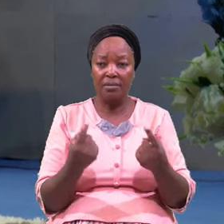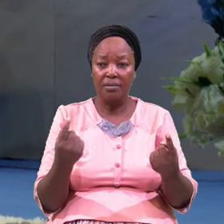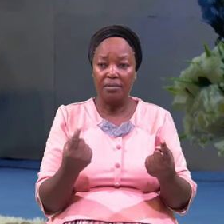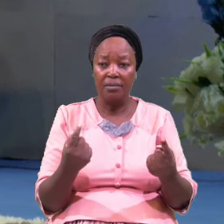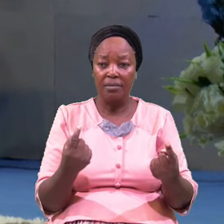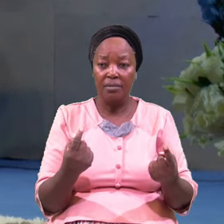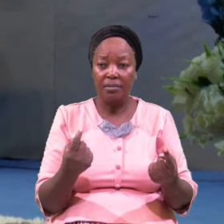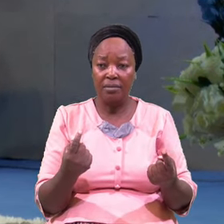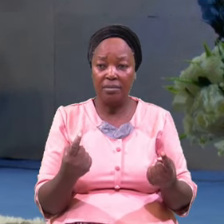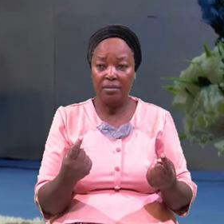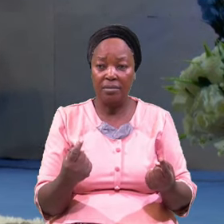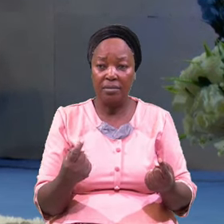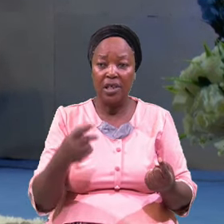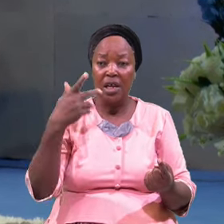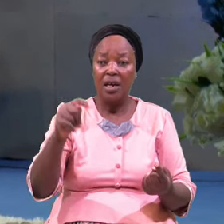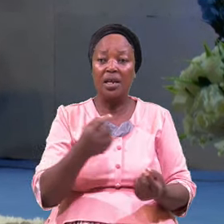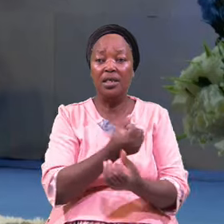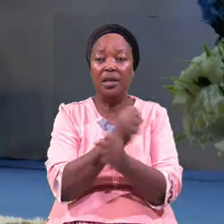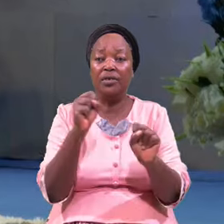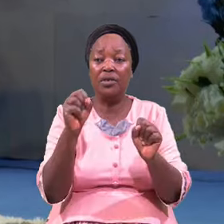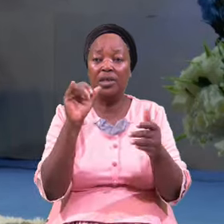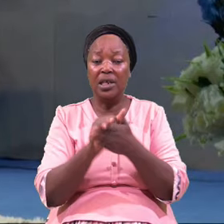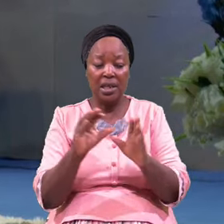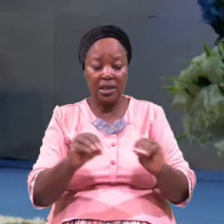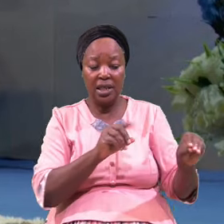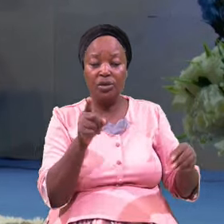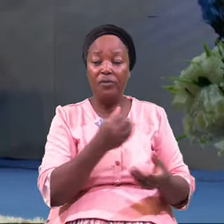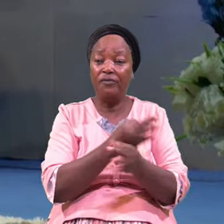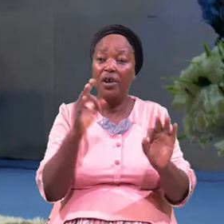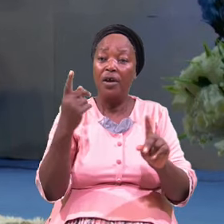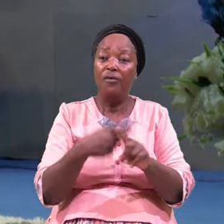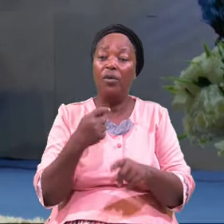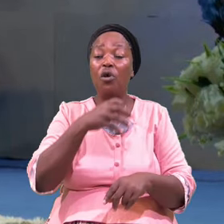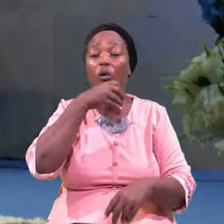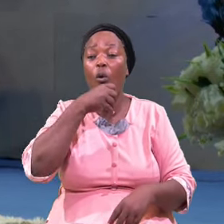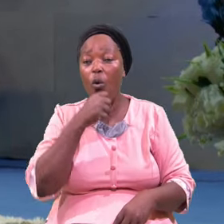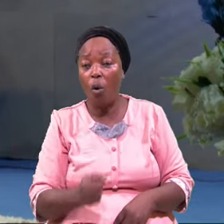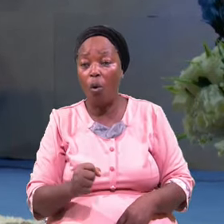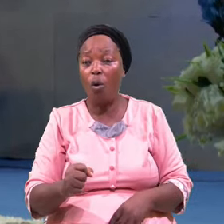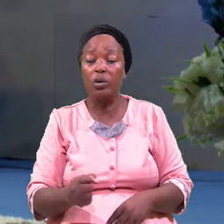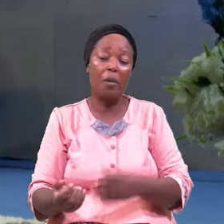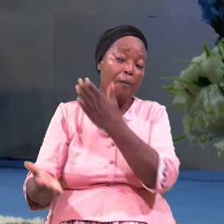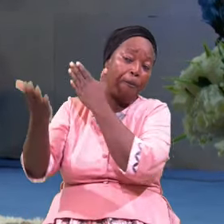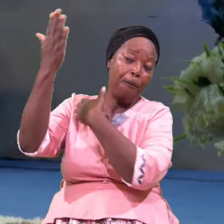The Salvation That Sets You Free From The Old Past Life